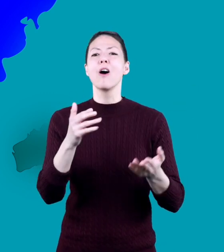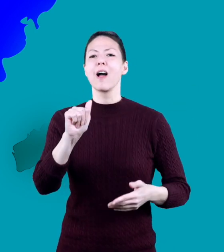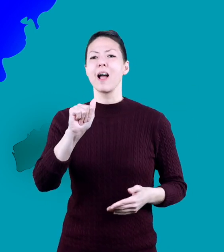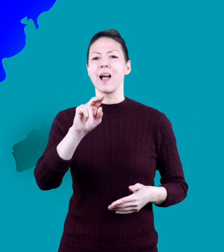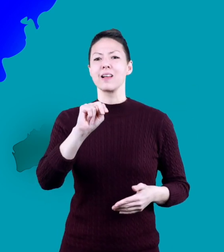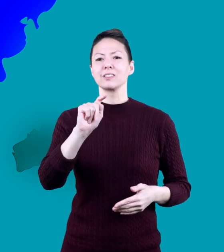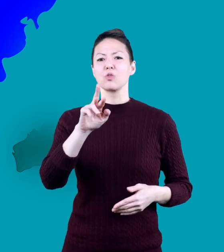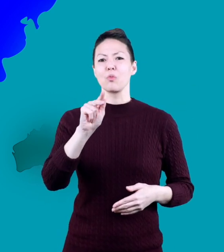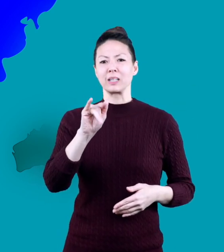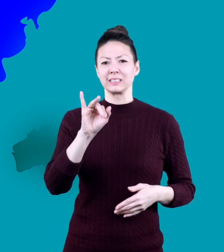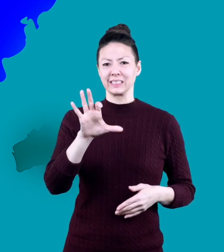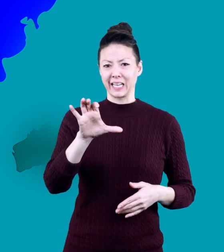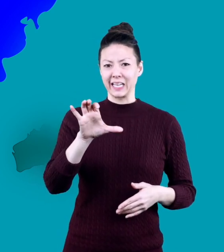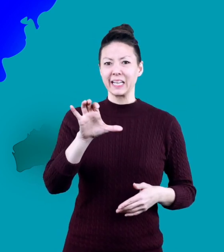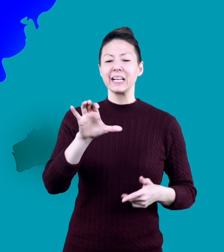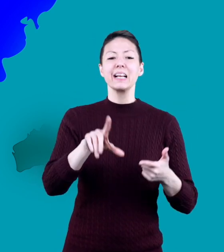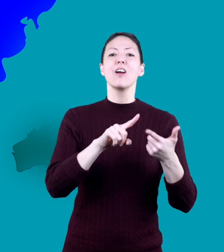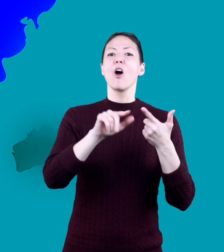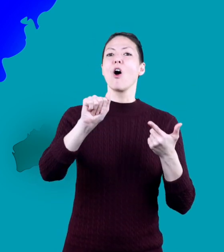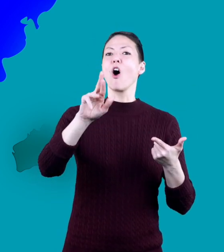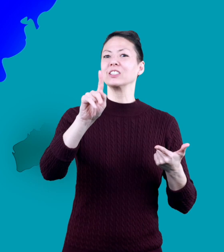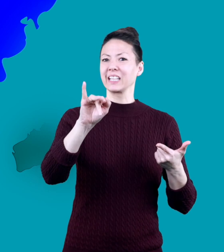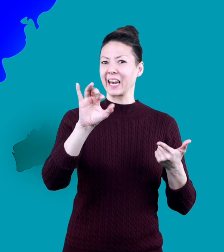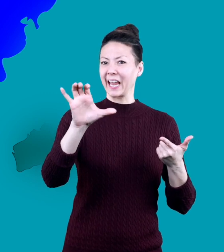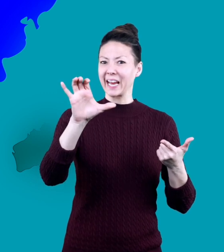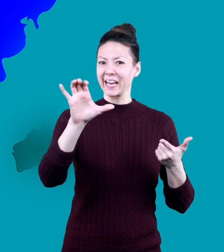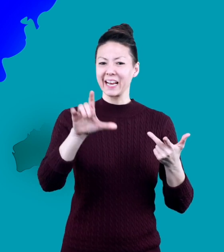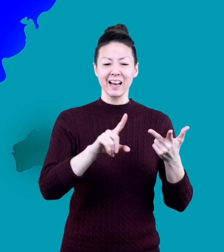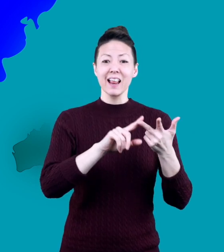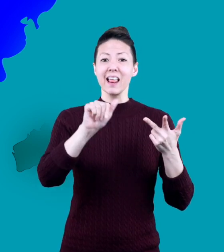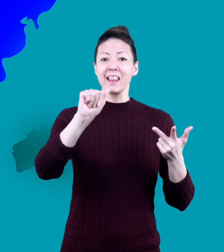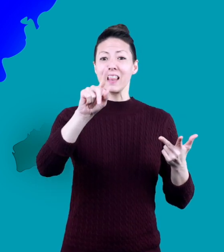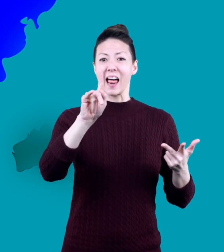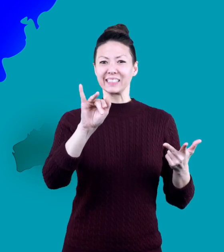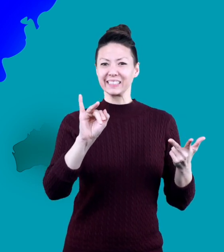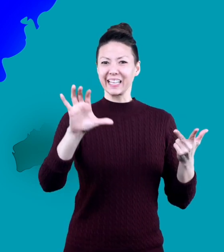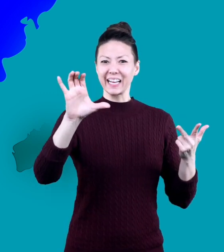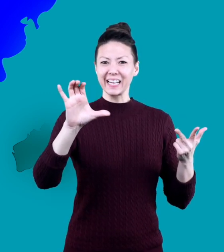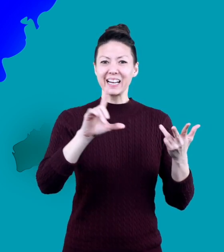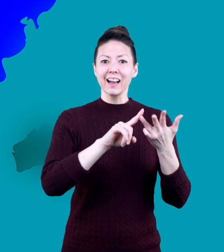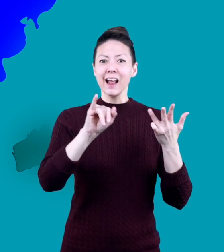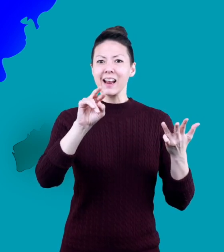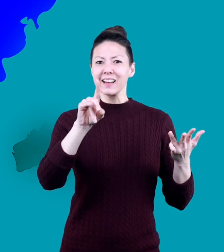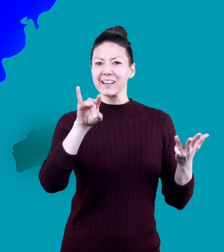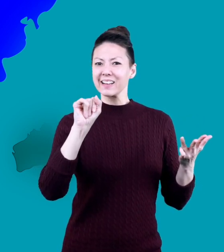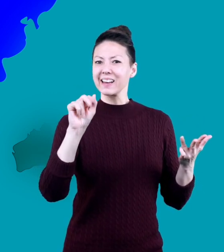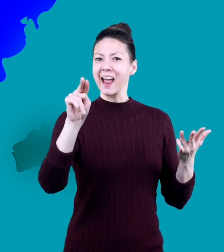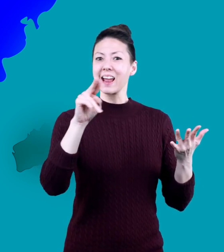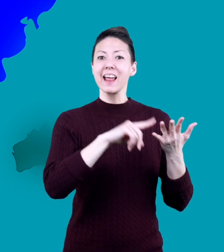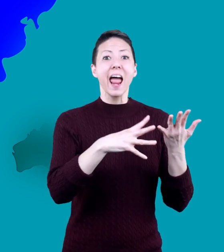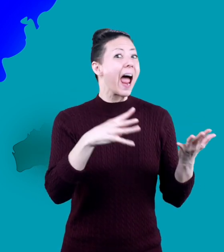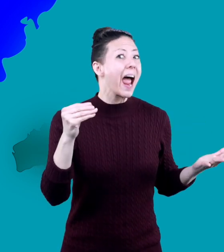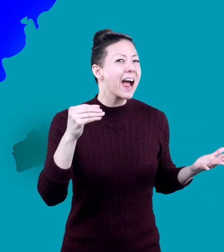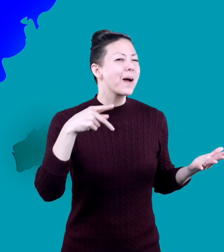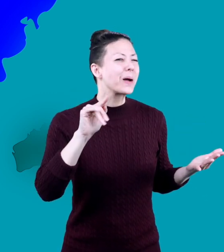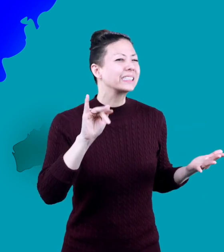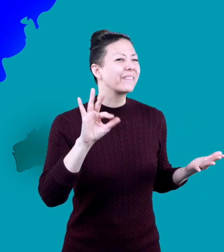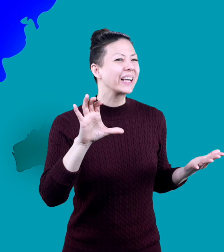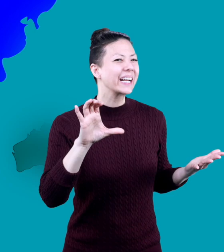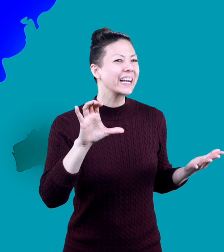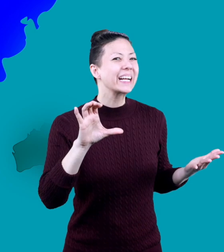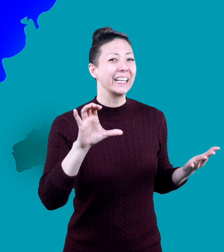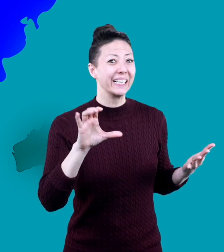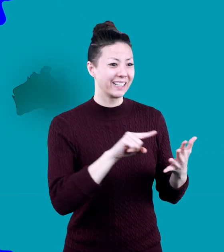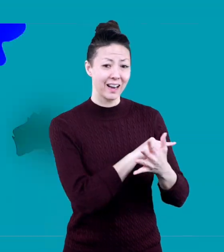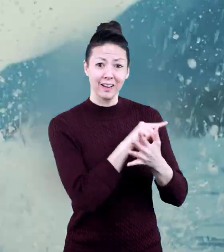are called Antarctic Arctic Arctic Atlantic Indian and Pacific